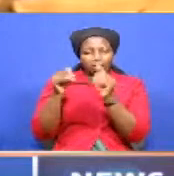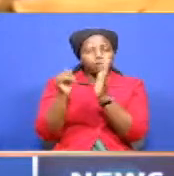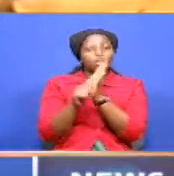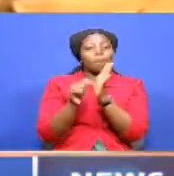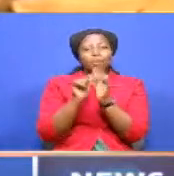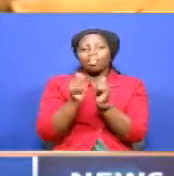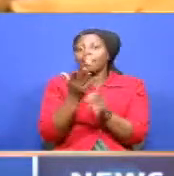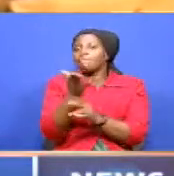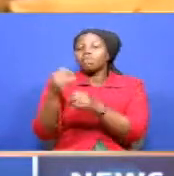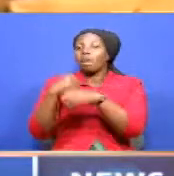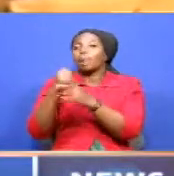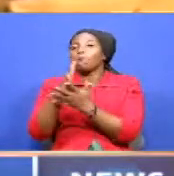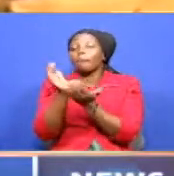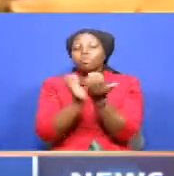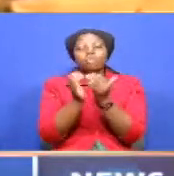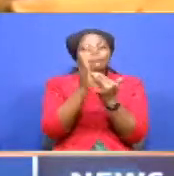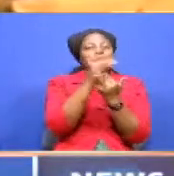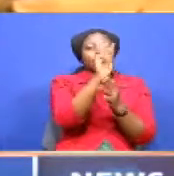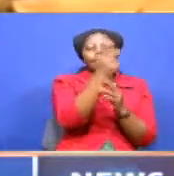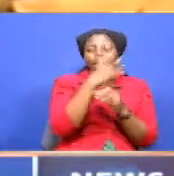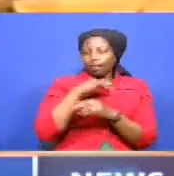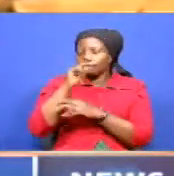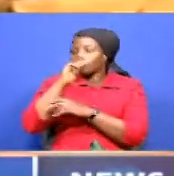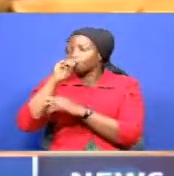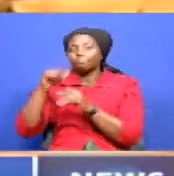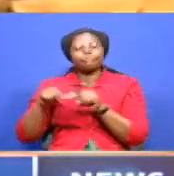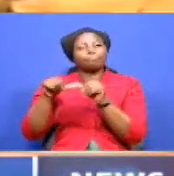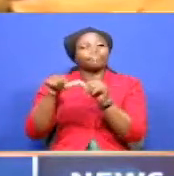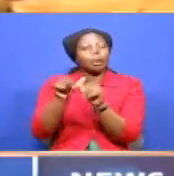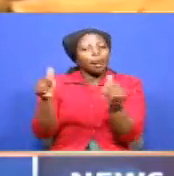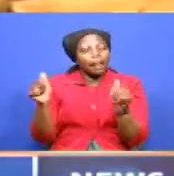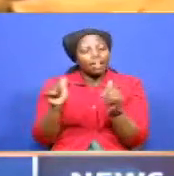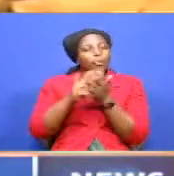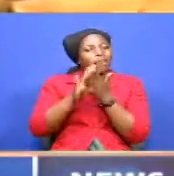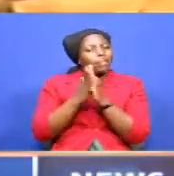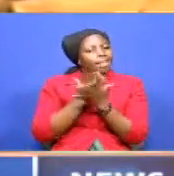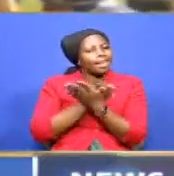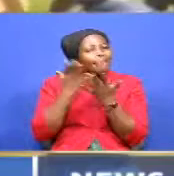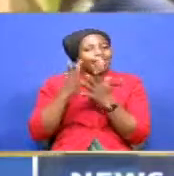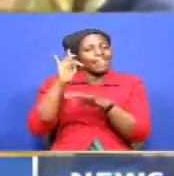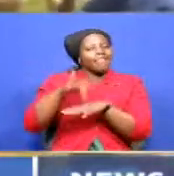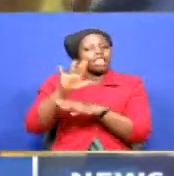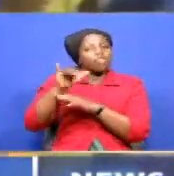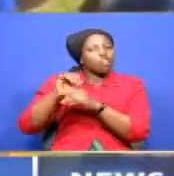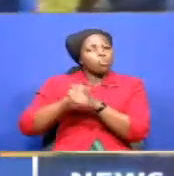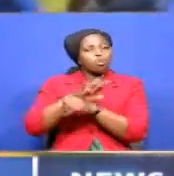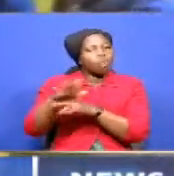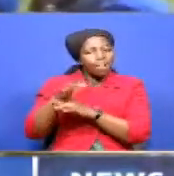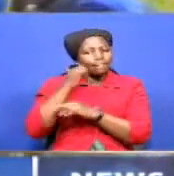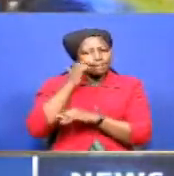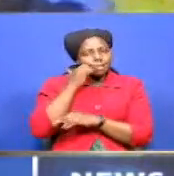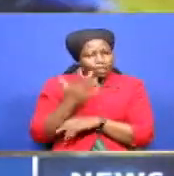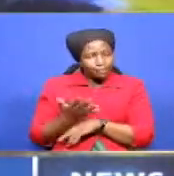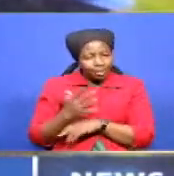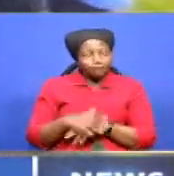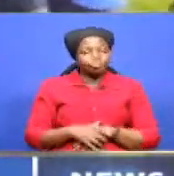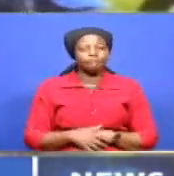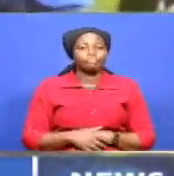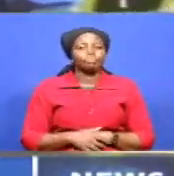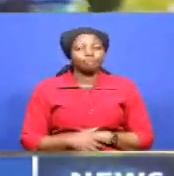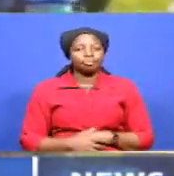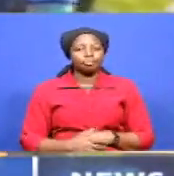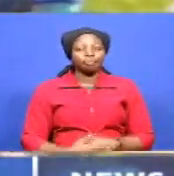siukopale kwa kisha kwa mba biashara katiya Kenya na Tanzania inaendelea bila kuadiriwa na ugonjwa korona. For Channel One News, I'm